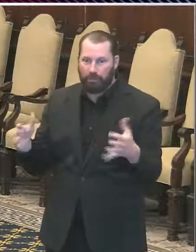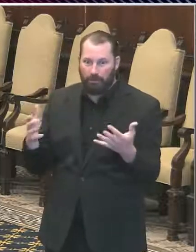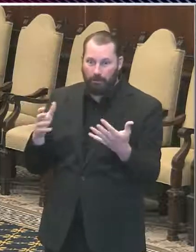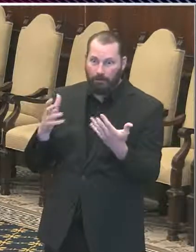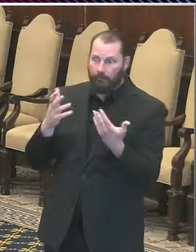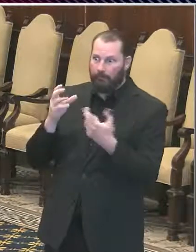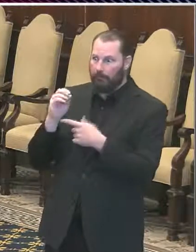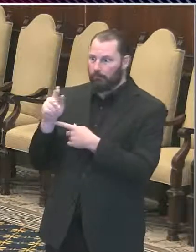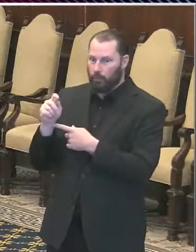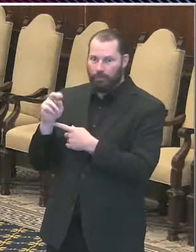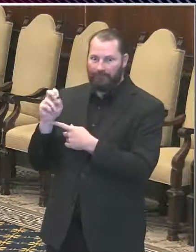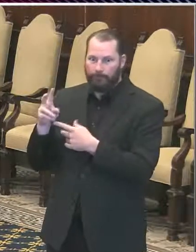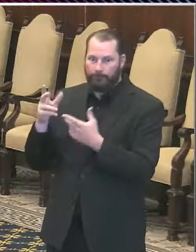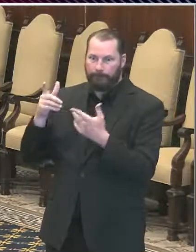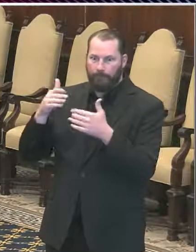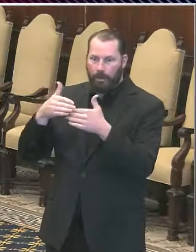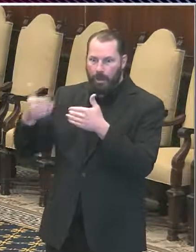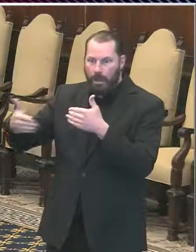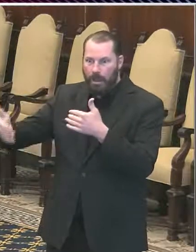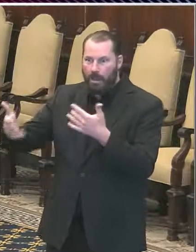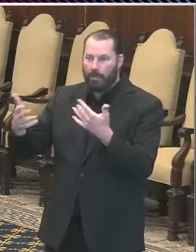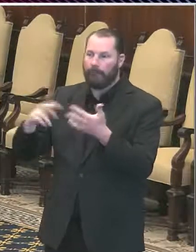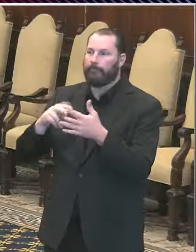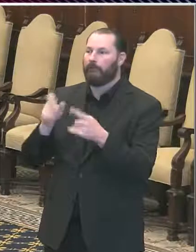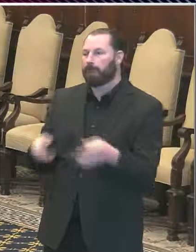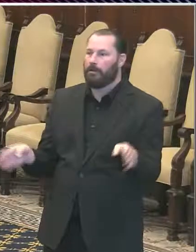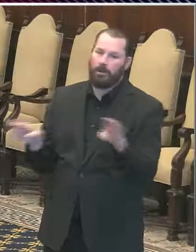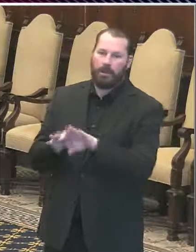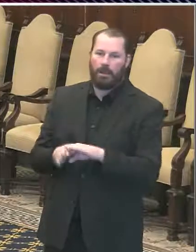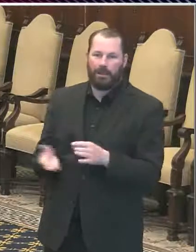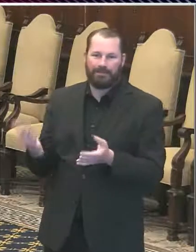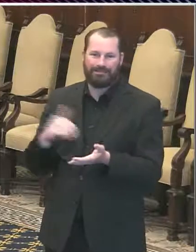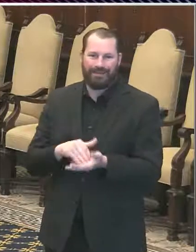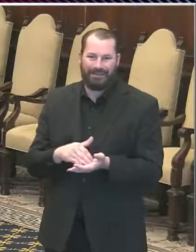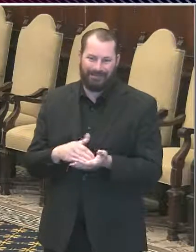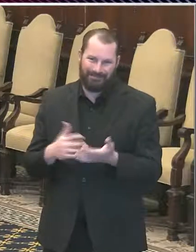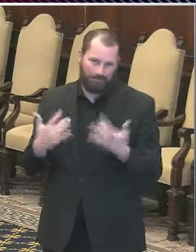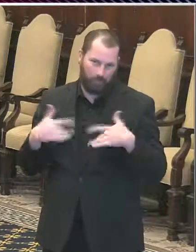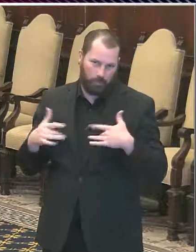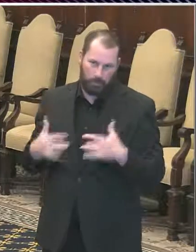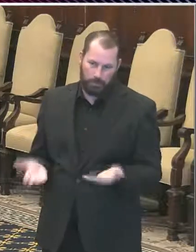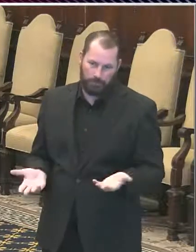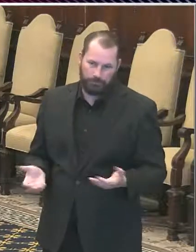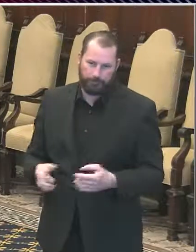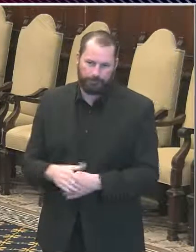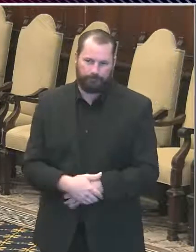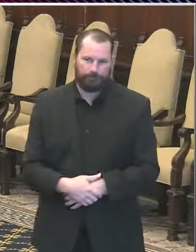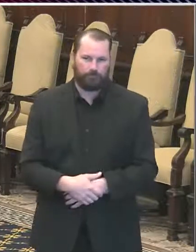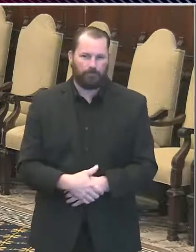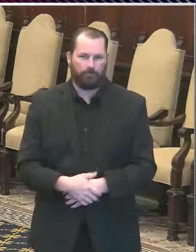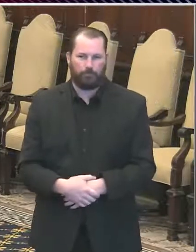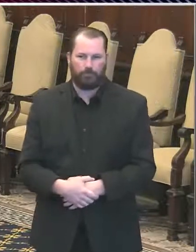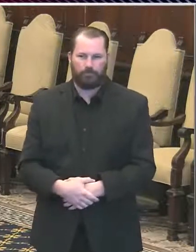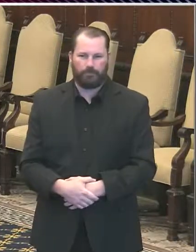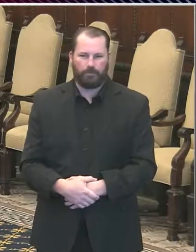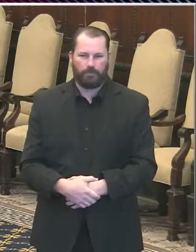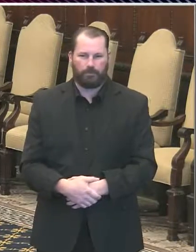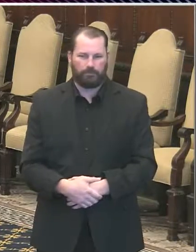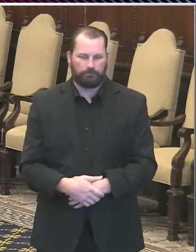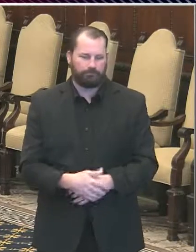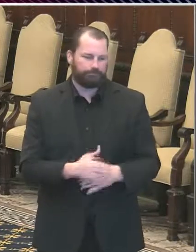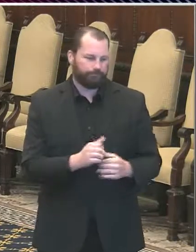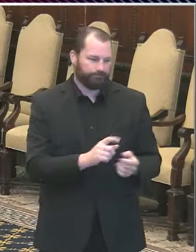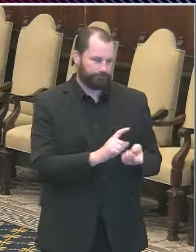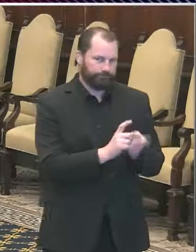we're going to shut down again. And nobody wants to do that. Thank you. We're in coordination with our Department